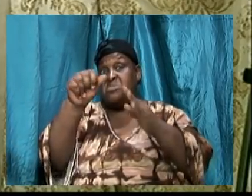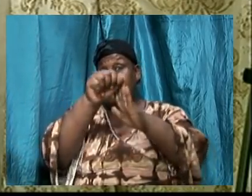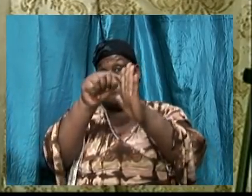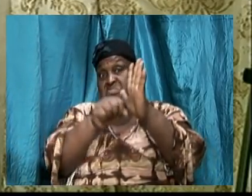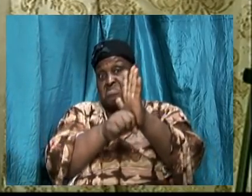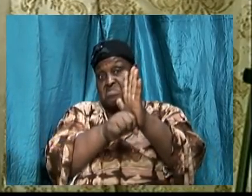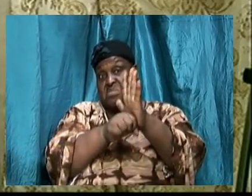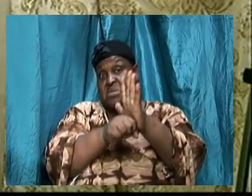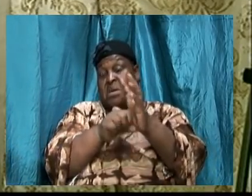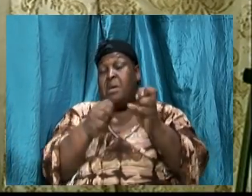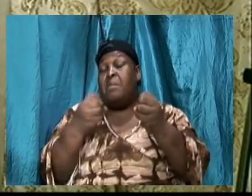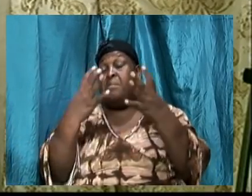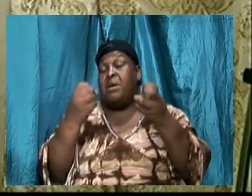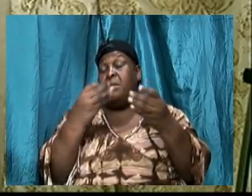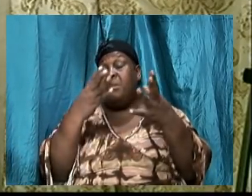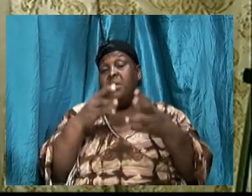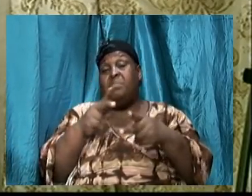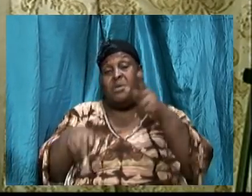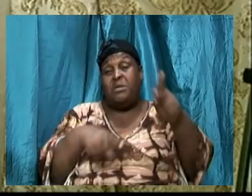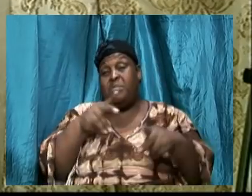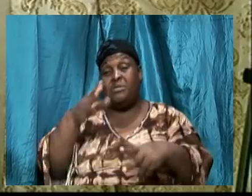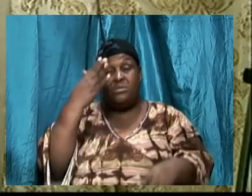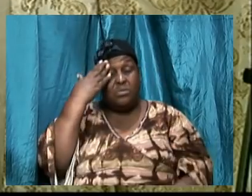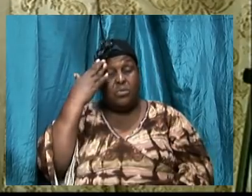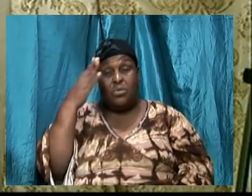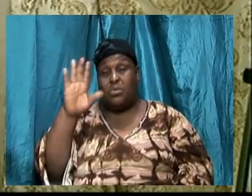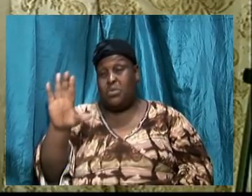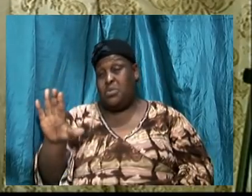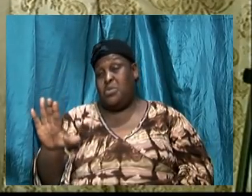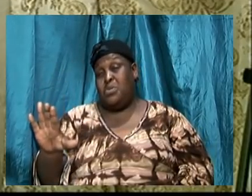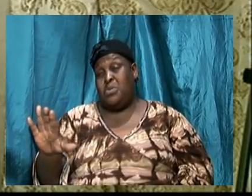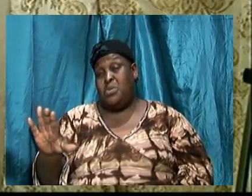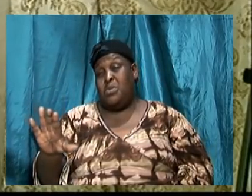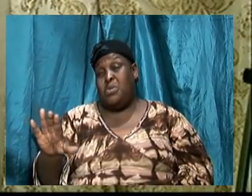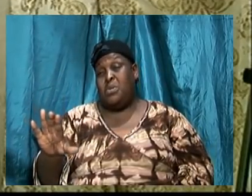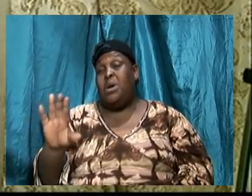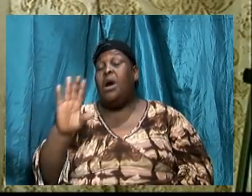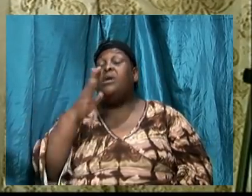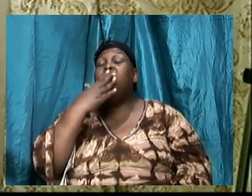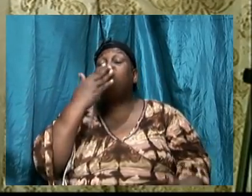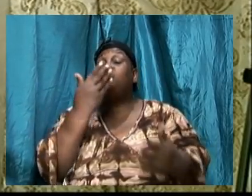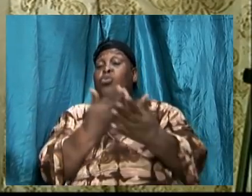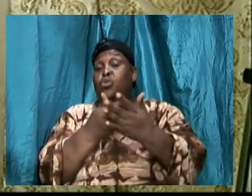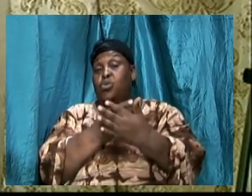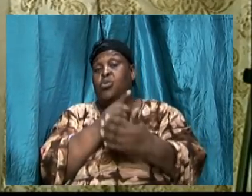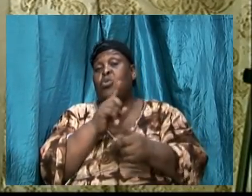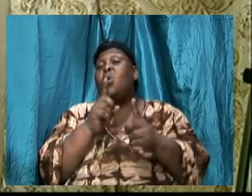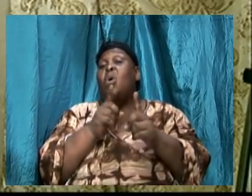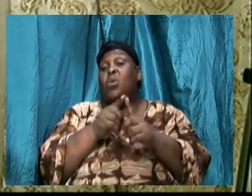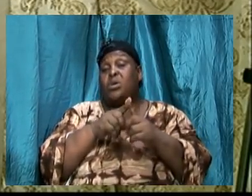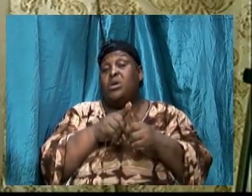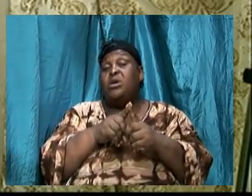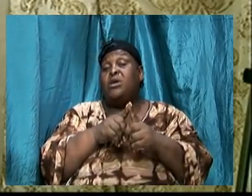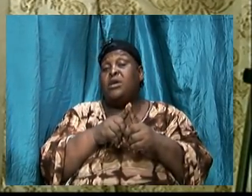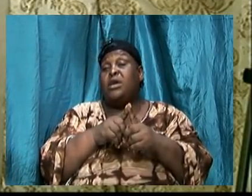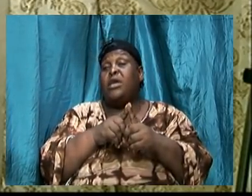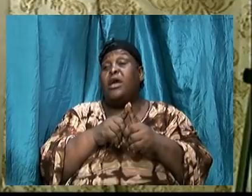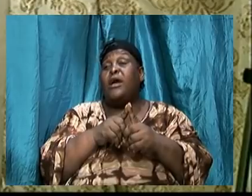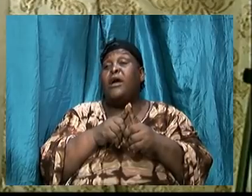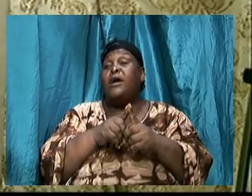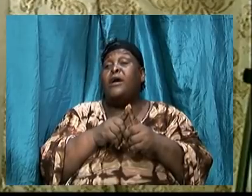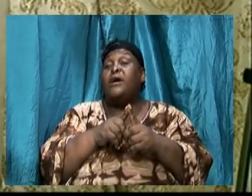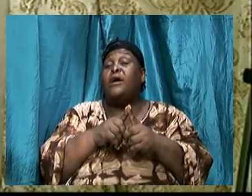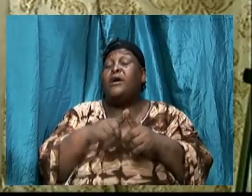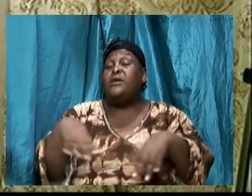And it is good when we can shine light, yes, to the upright daily. It is good